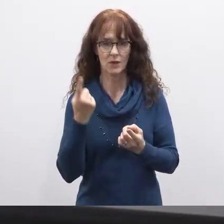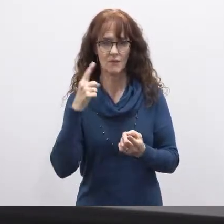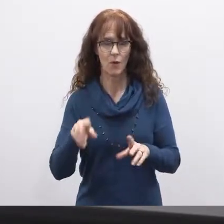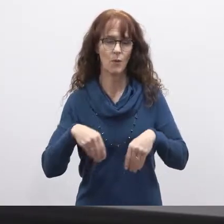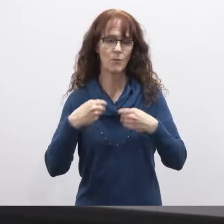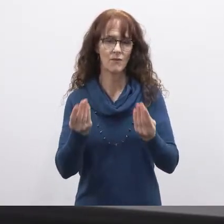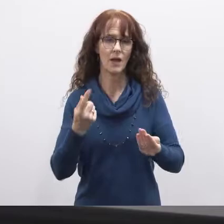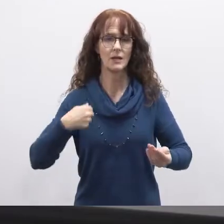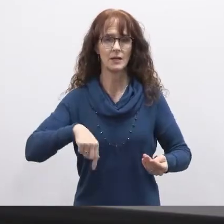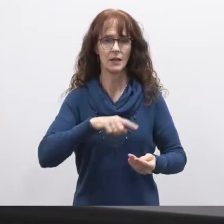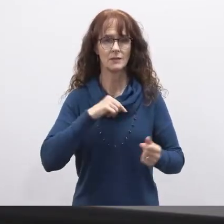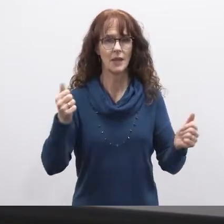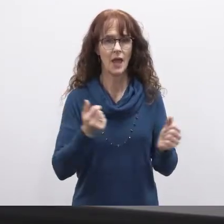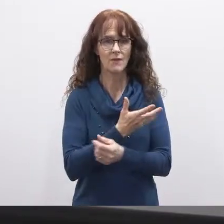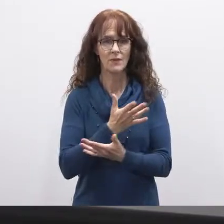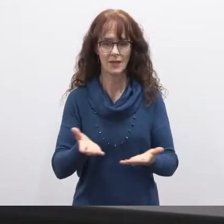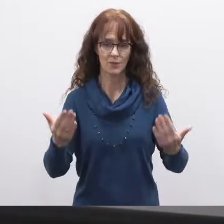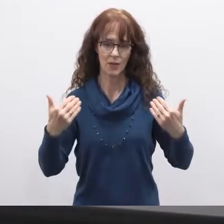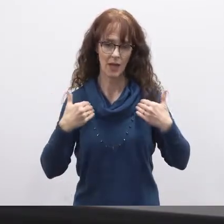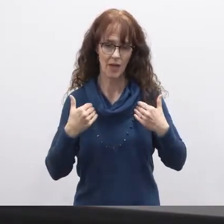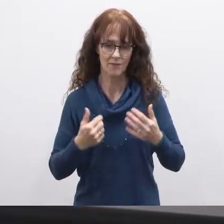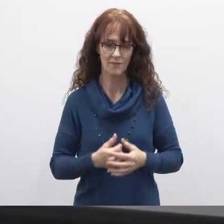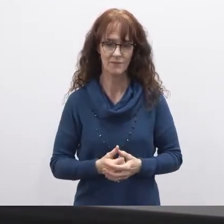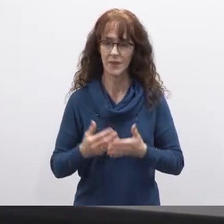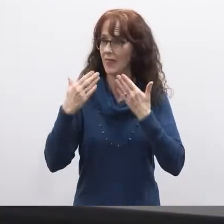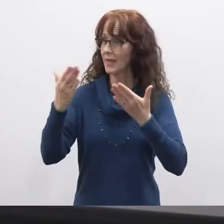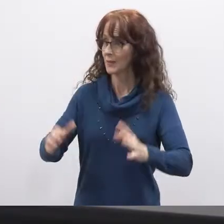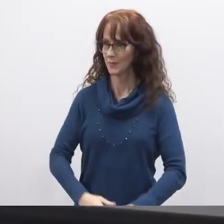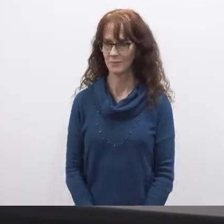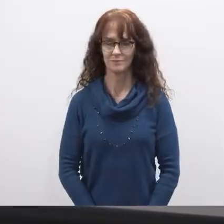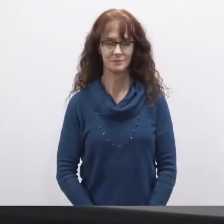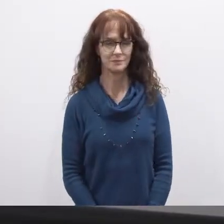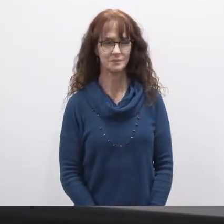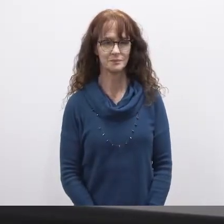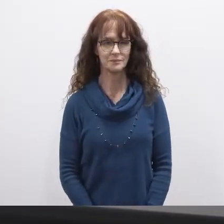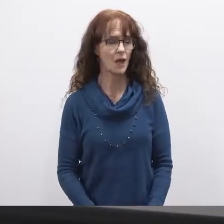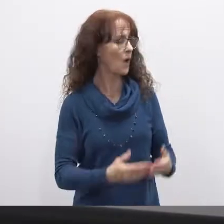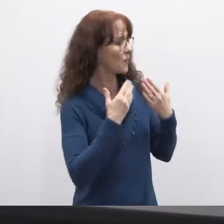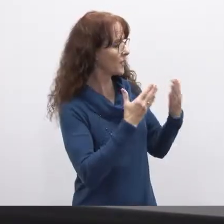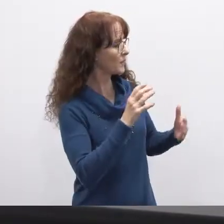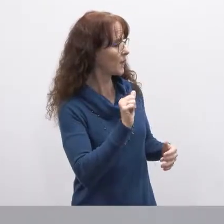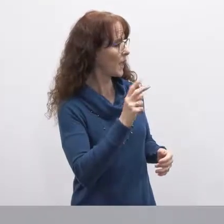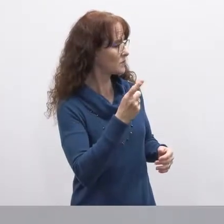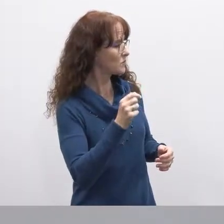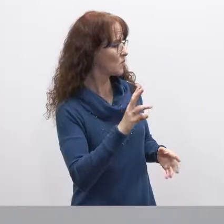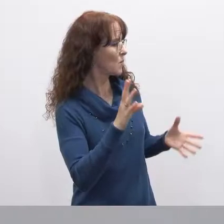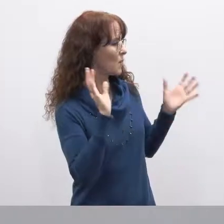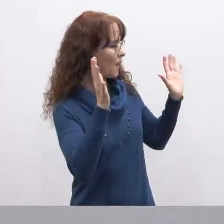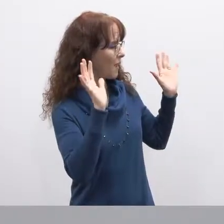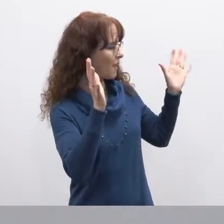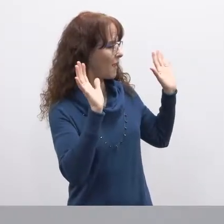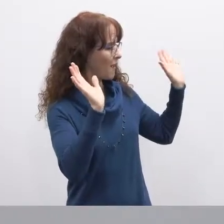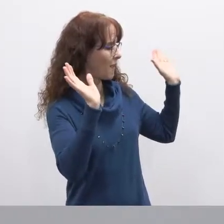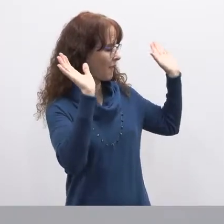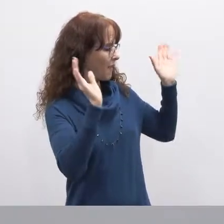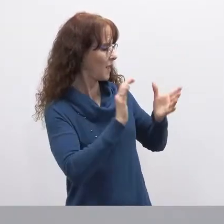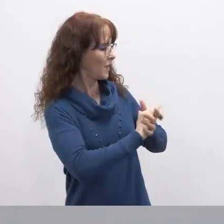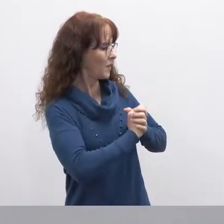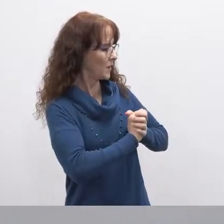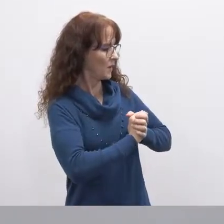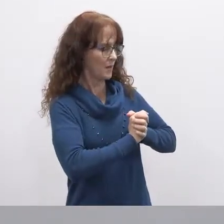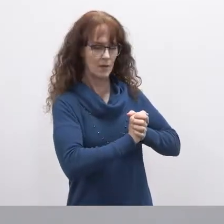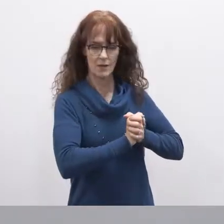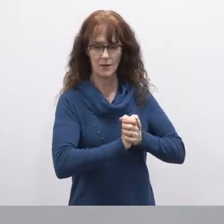providing us with everything that we have and thank you thank you andrew and a big big shout out and congratulations